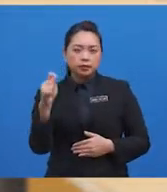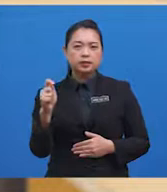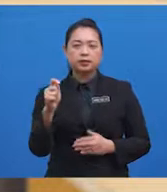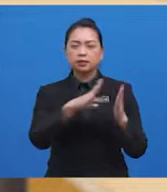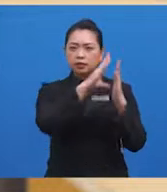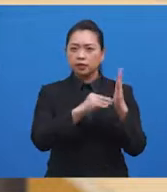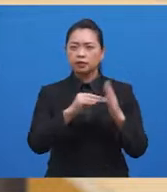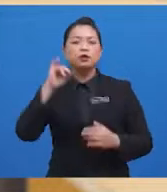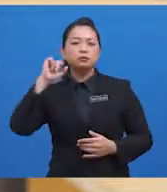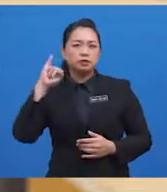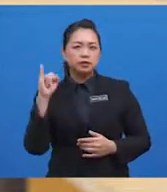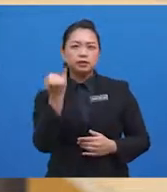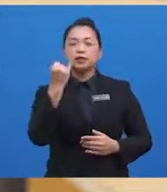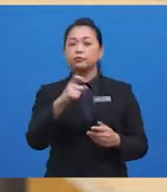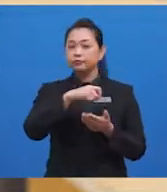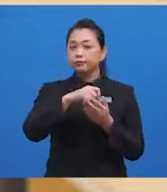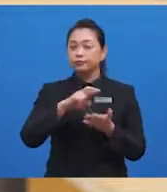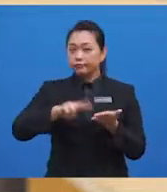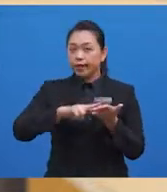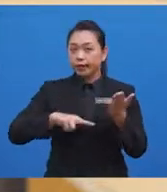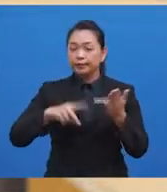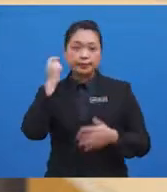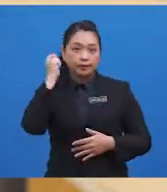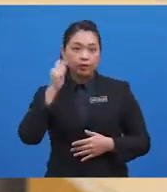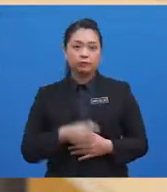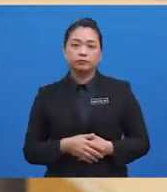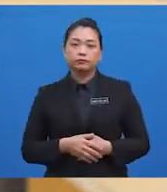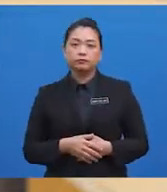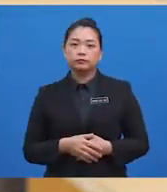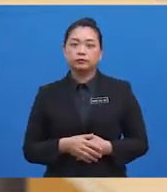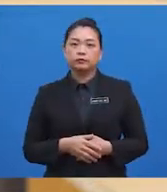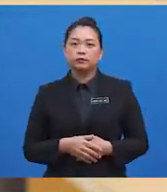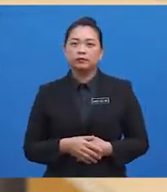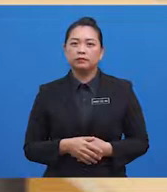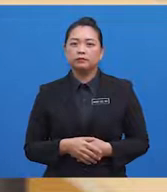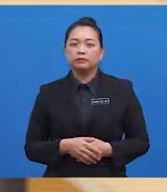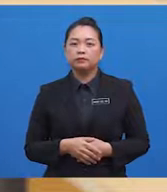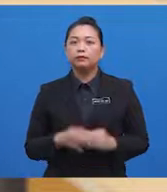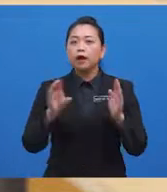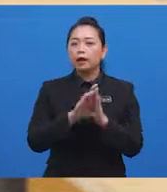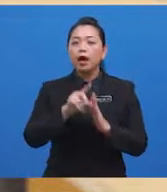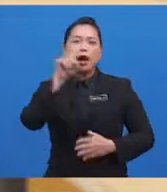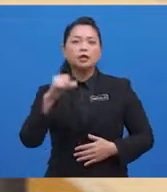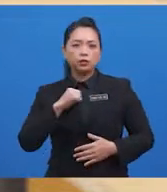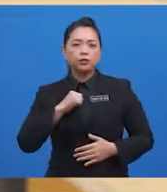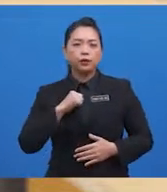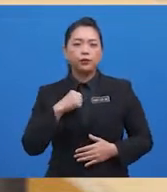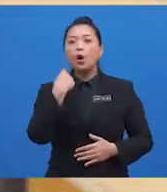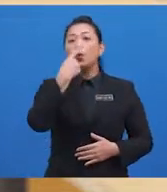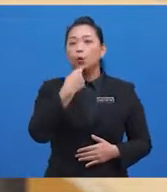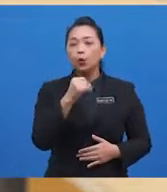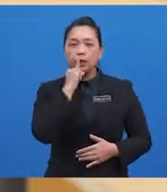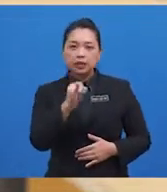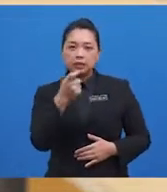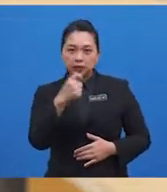I've just read to you, a reader could form signpost questions. For example, ask yourself, who is